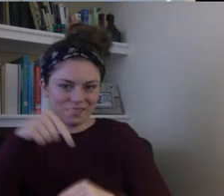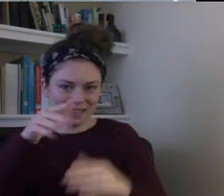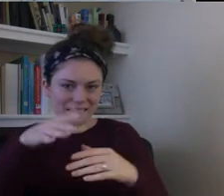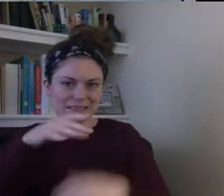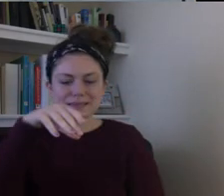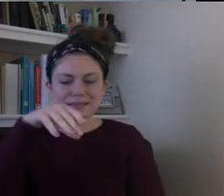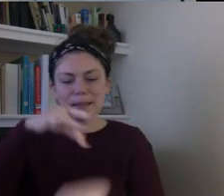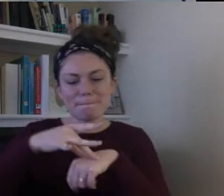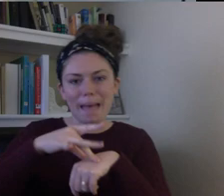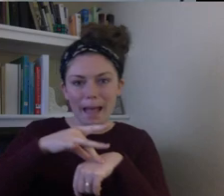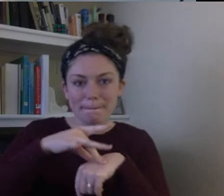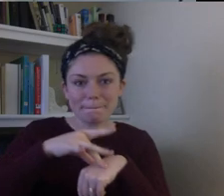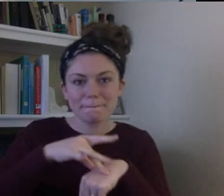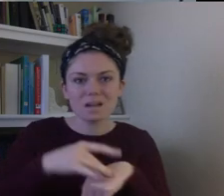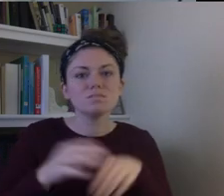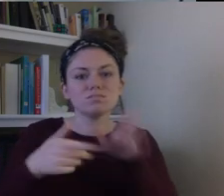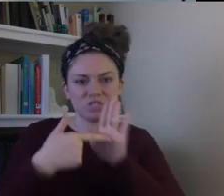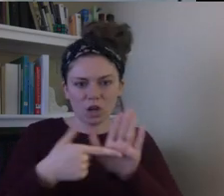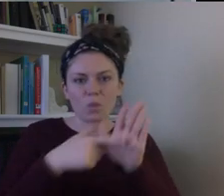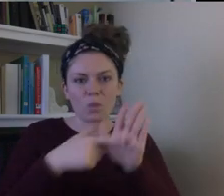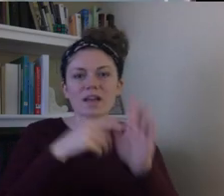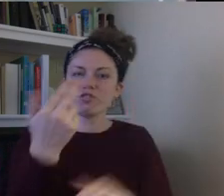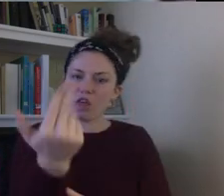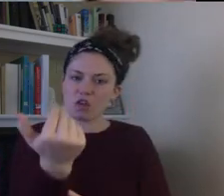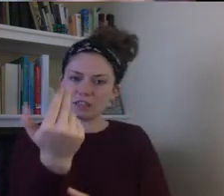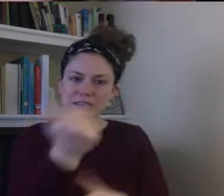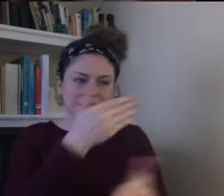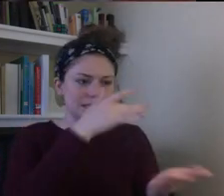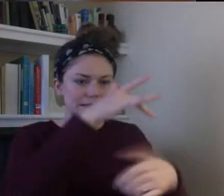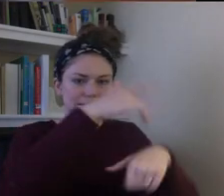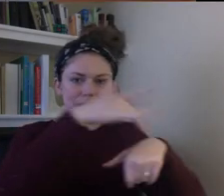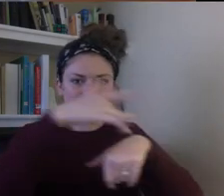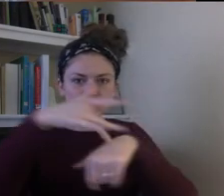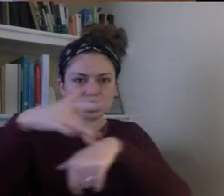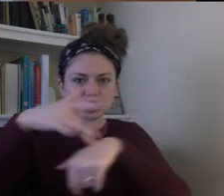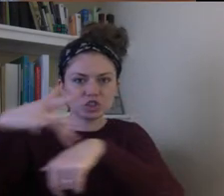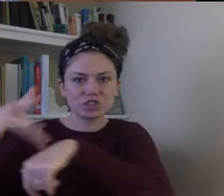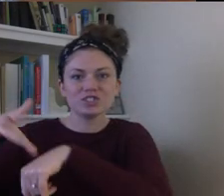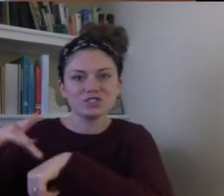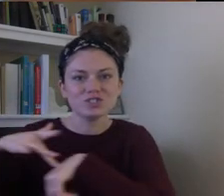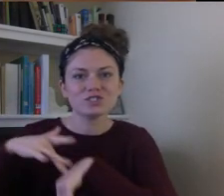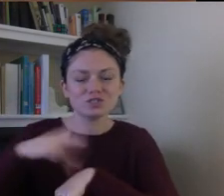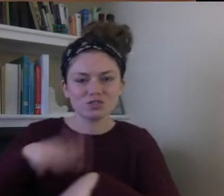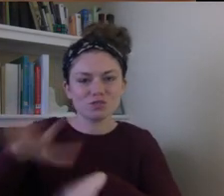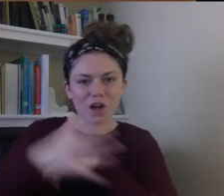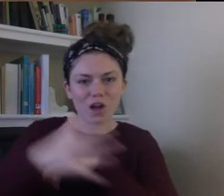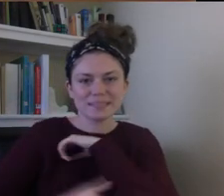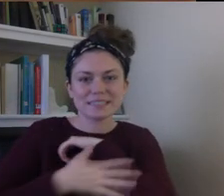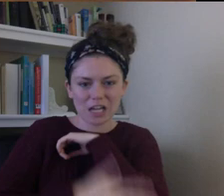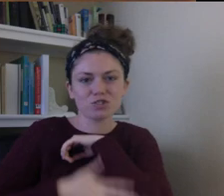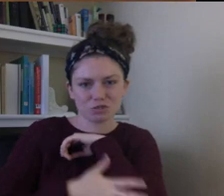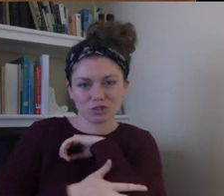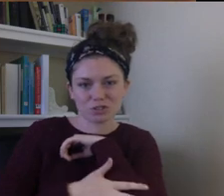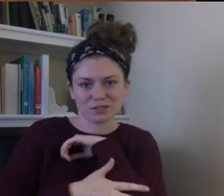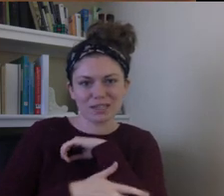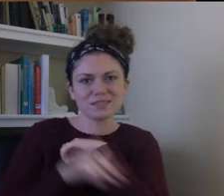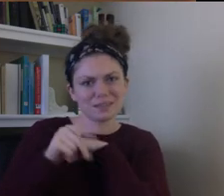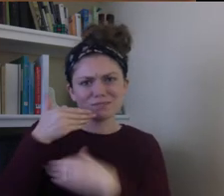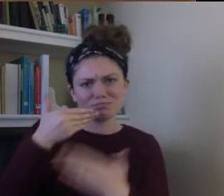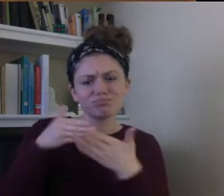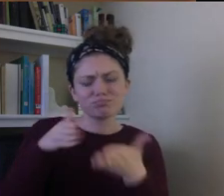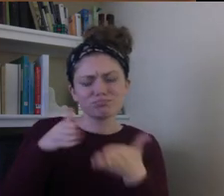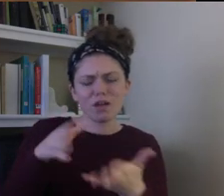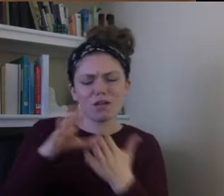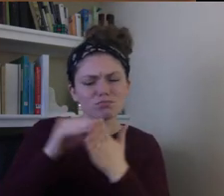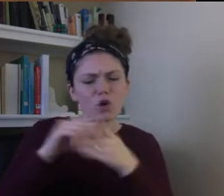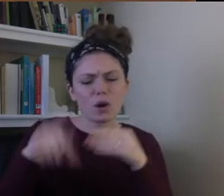it. It's the map showing the 13 stops that the monsters make across the United States. So this is a good way to learn